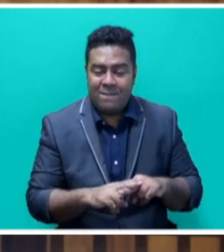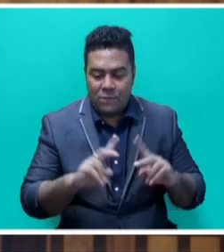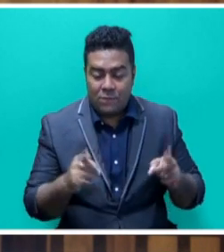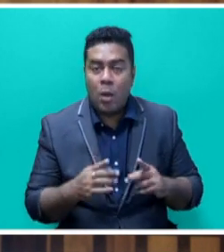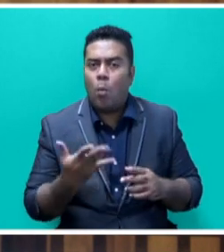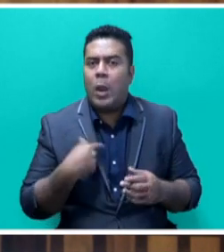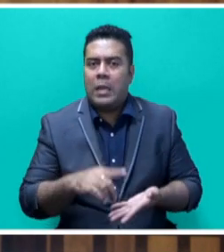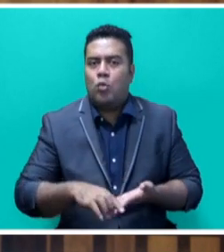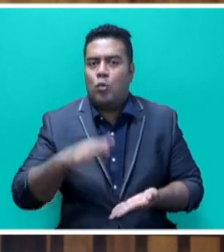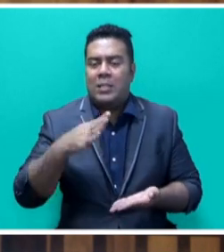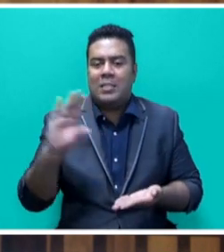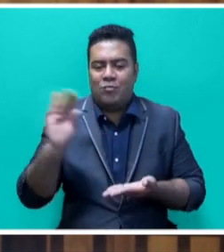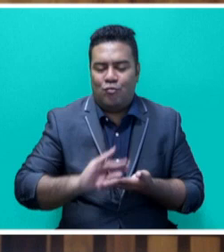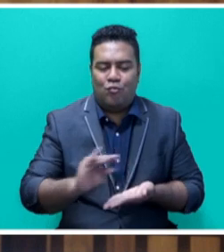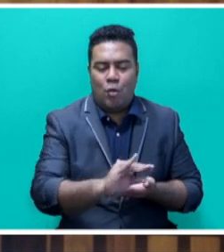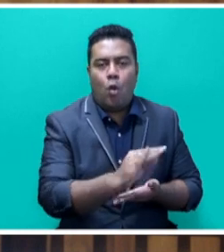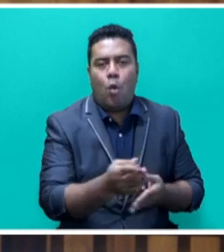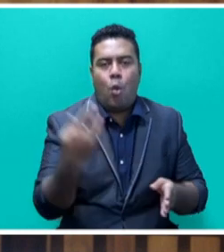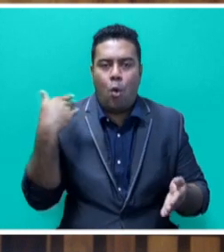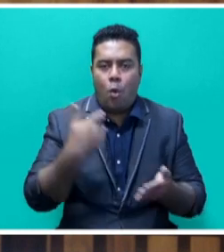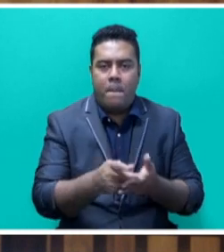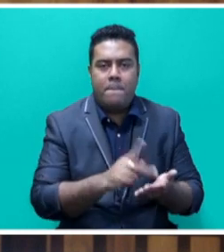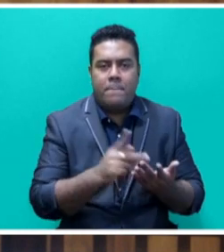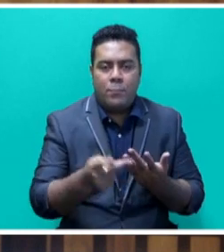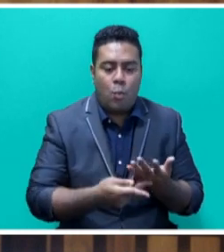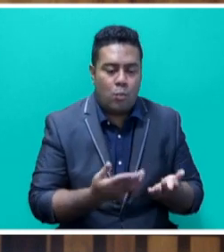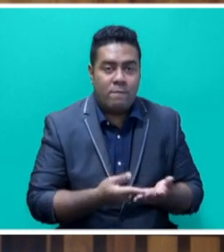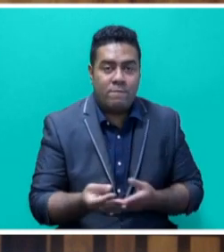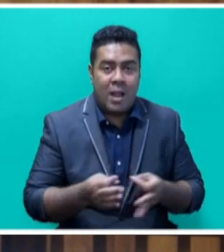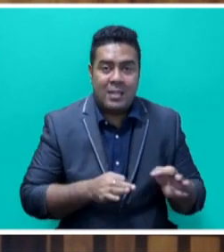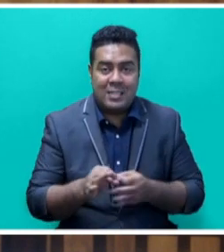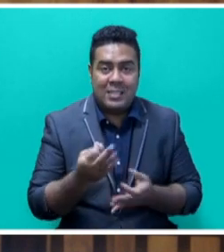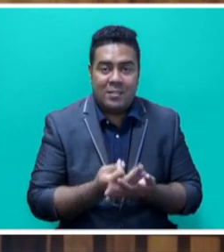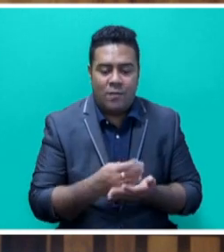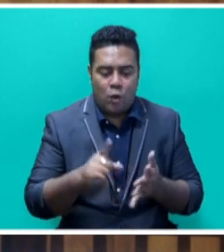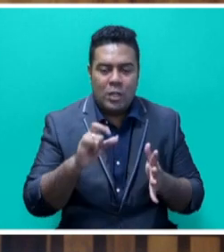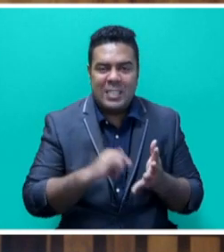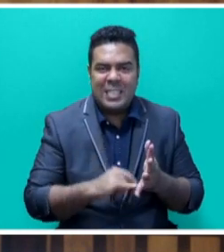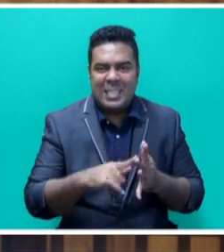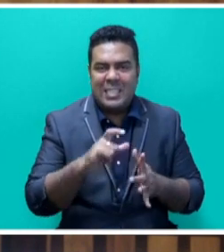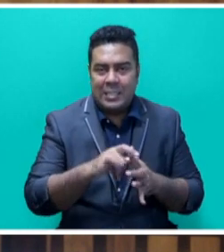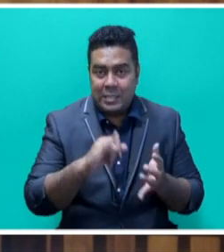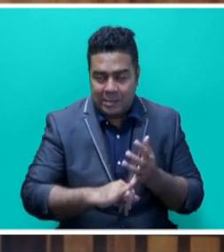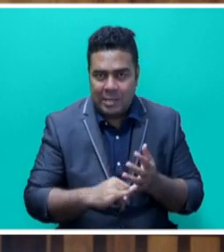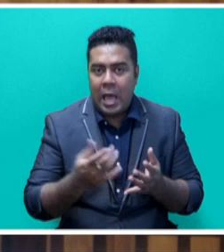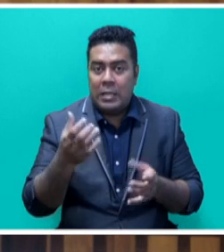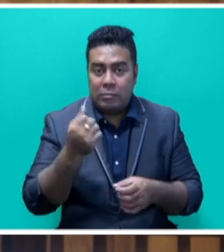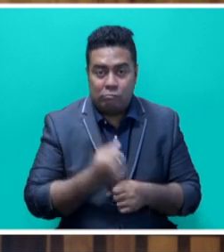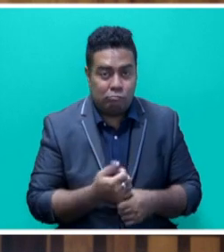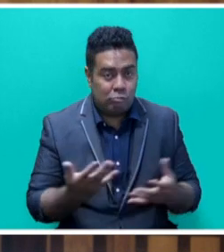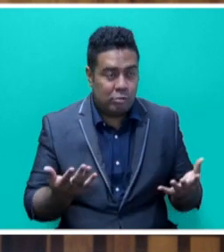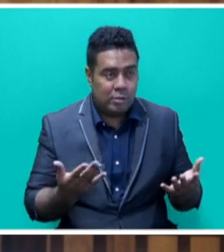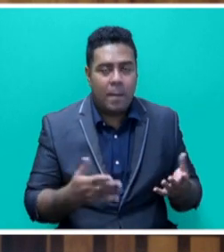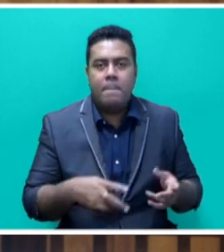increase in grant-based and long-term concessional climate funding from public sources for SIDS. And G, simplified access